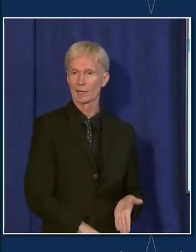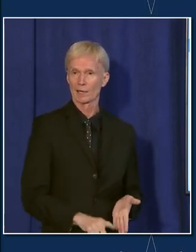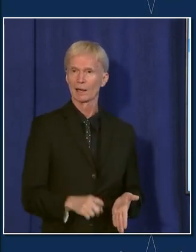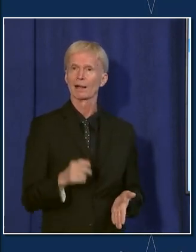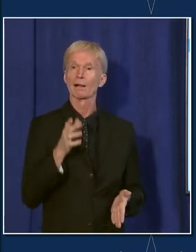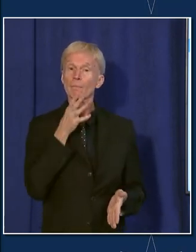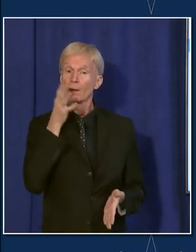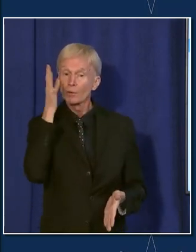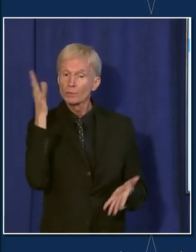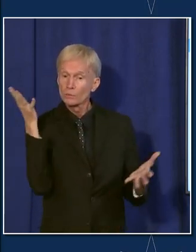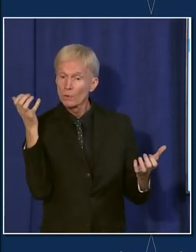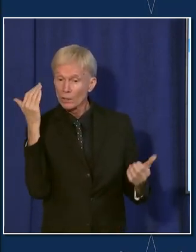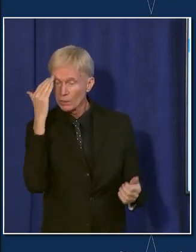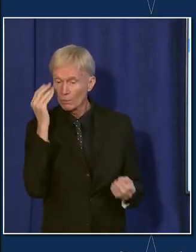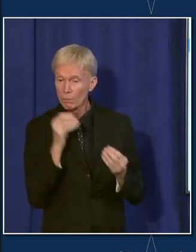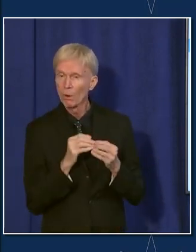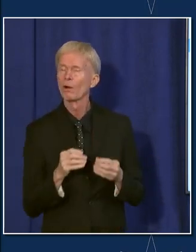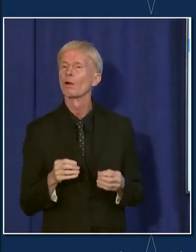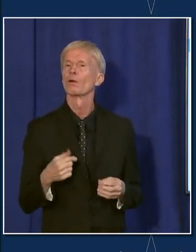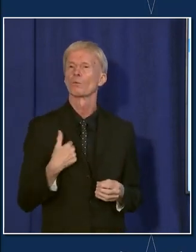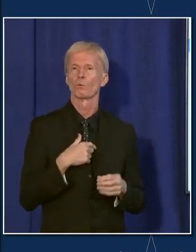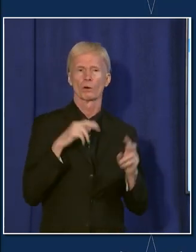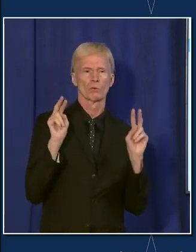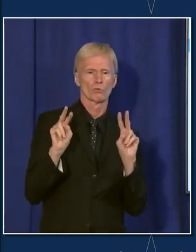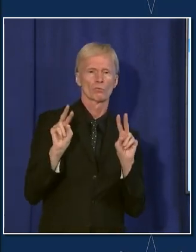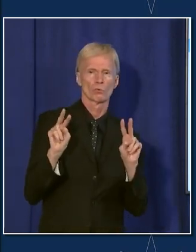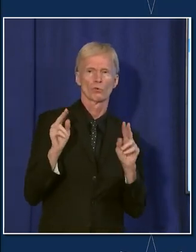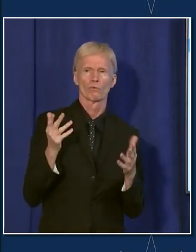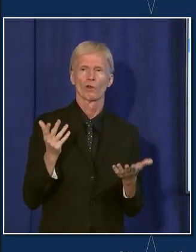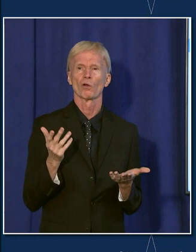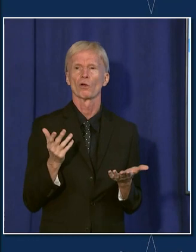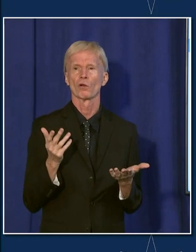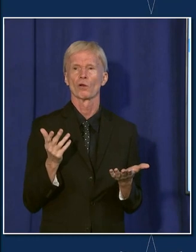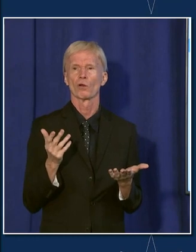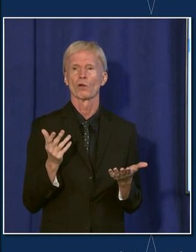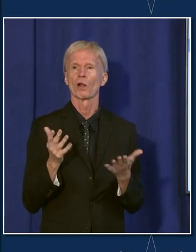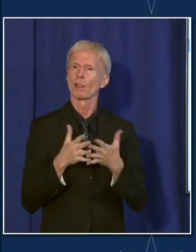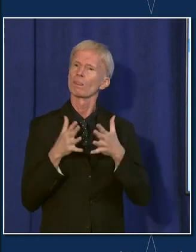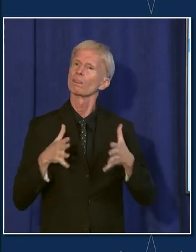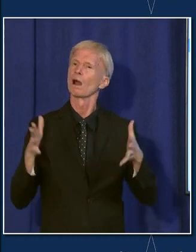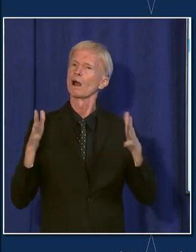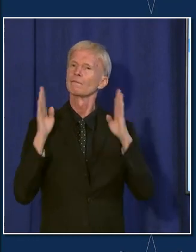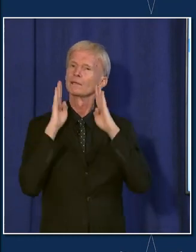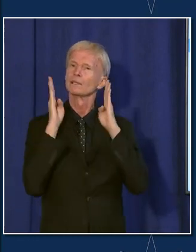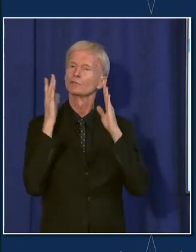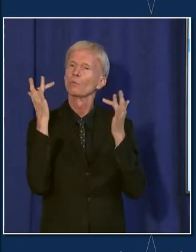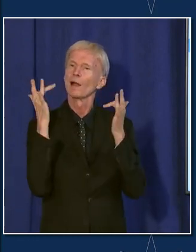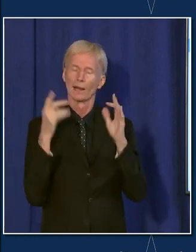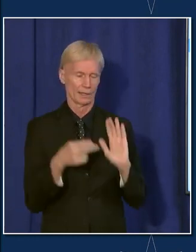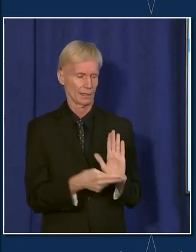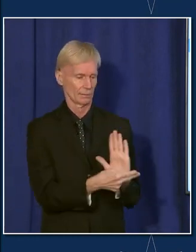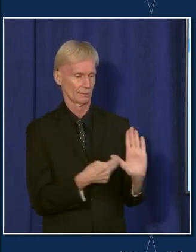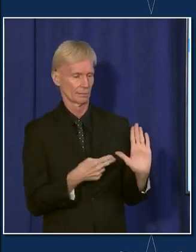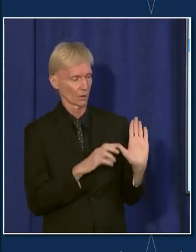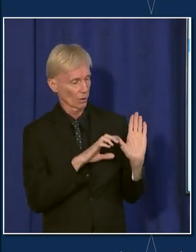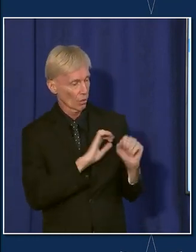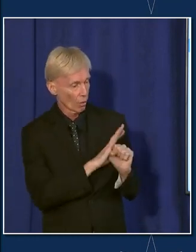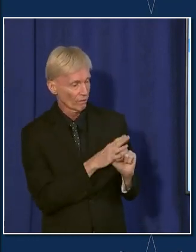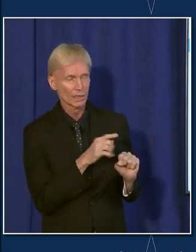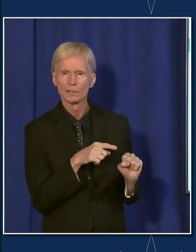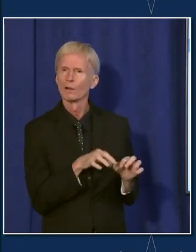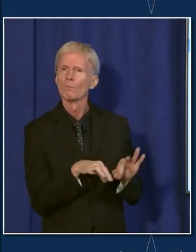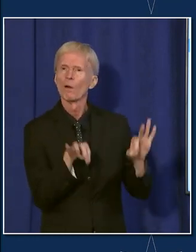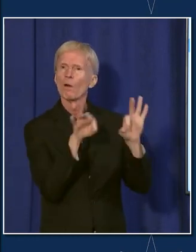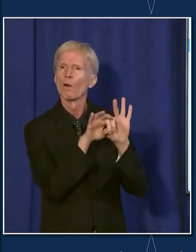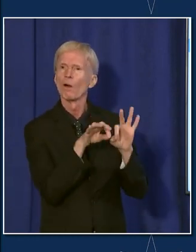are interested in. We're going to be looking for it hard. There's going to be a lot of attention, because diagnosing COVID is also important, right,